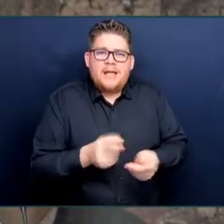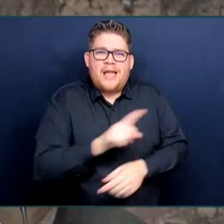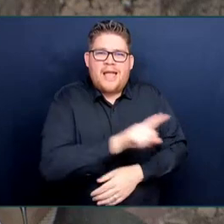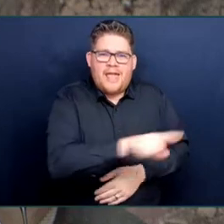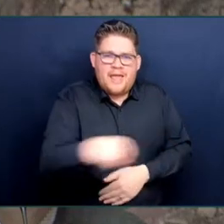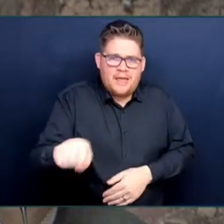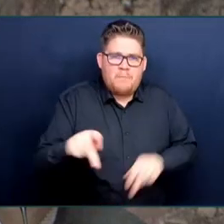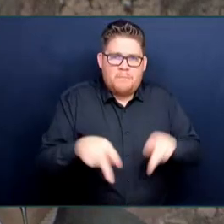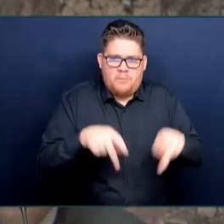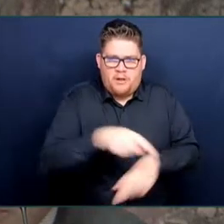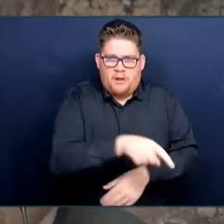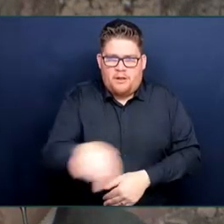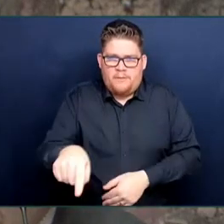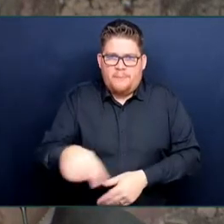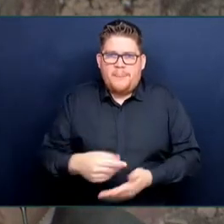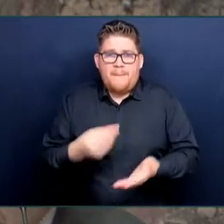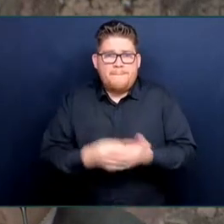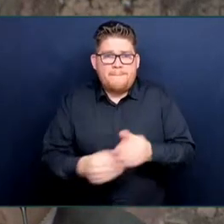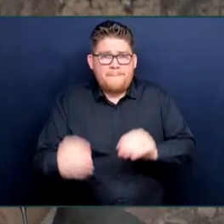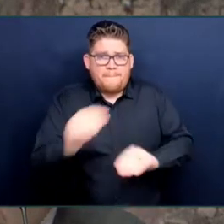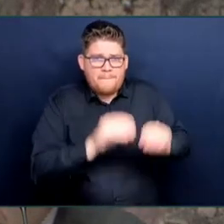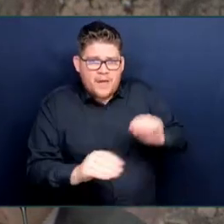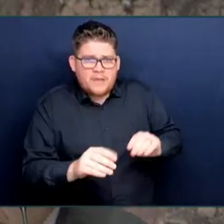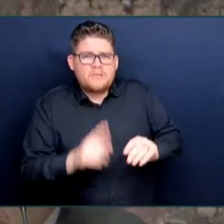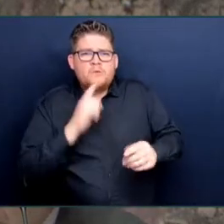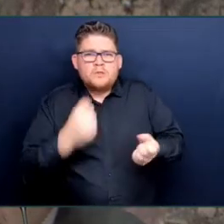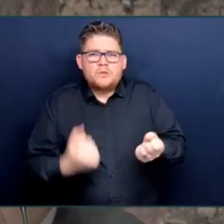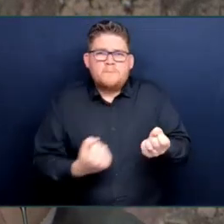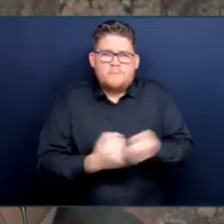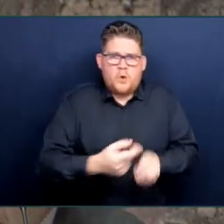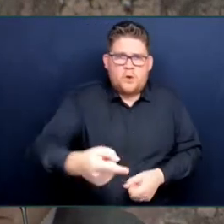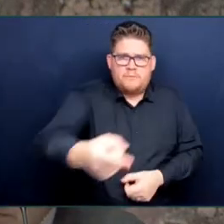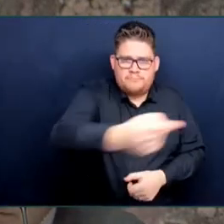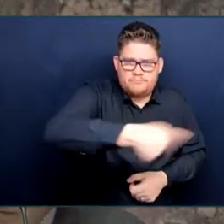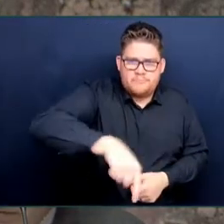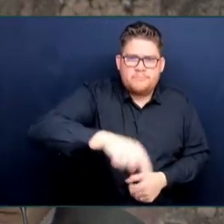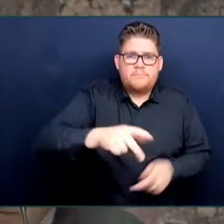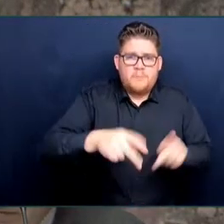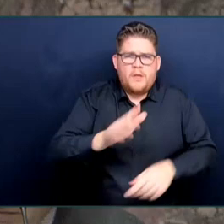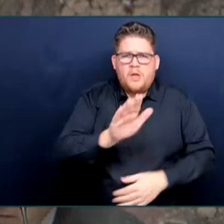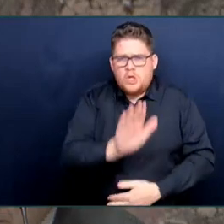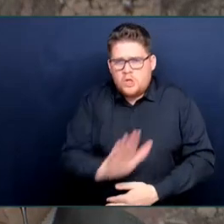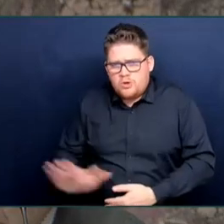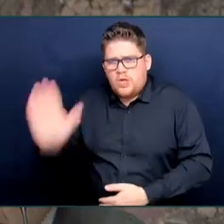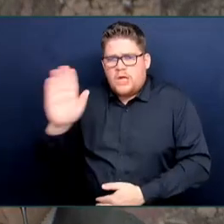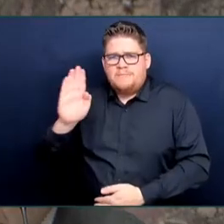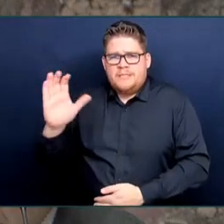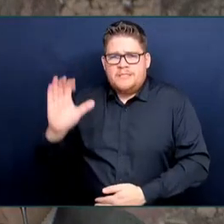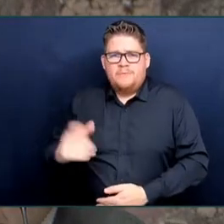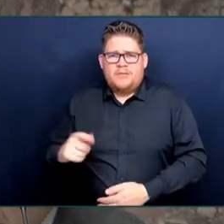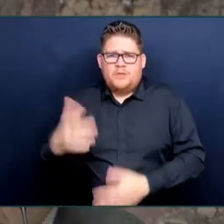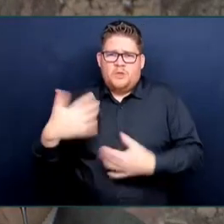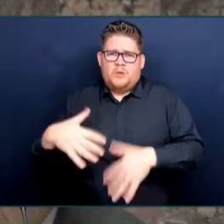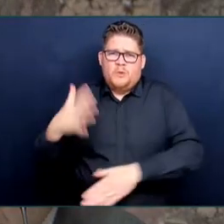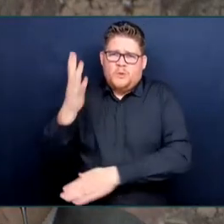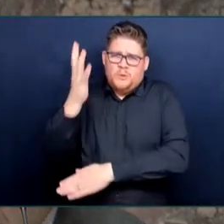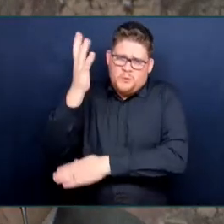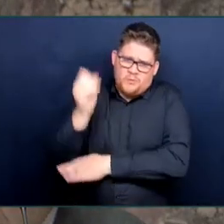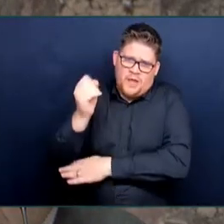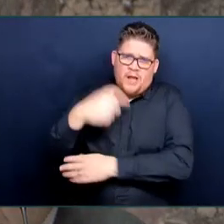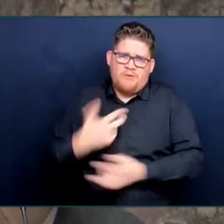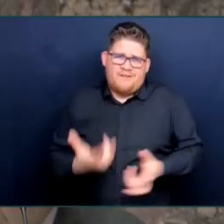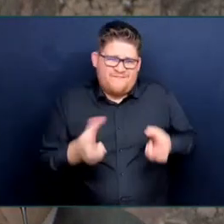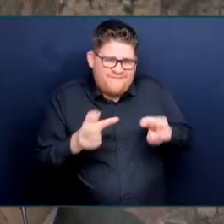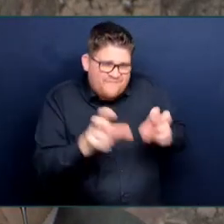people right across this province. It makes record investments in supports to people with costs and put more money